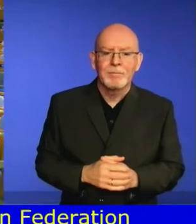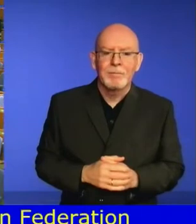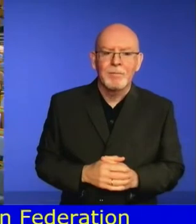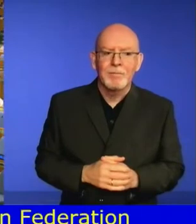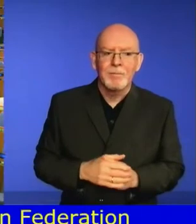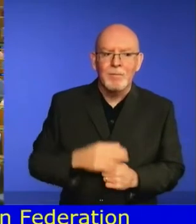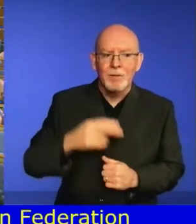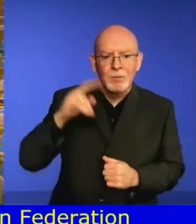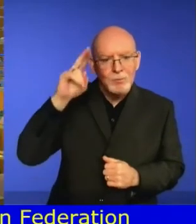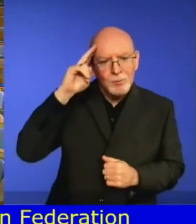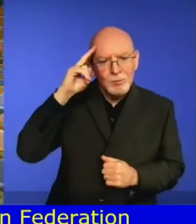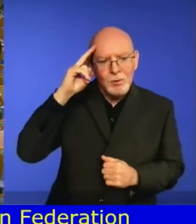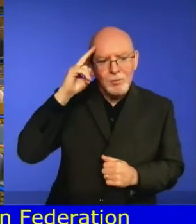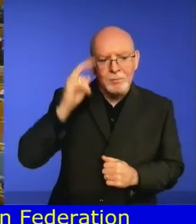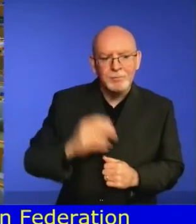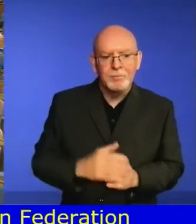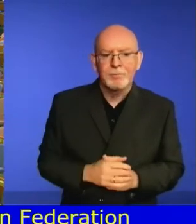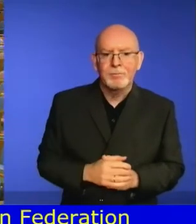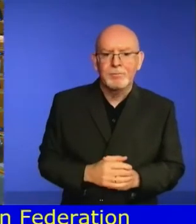Senegal, Senegal,